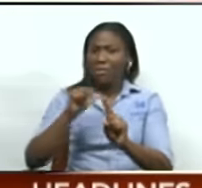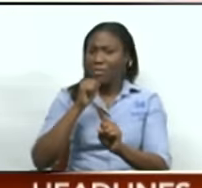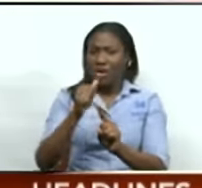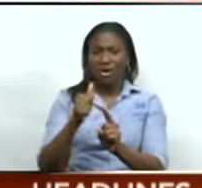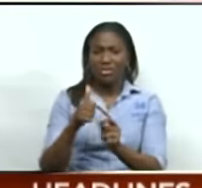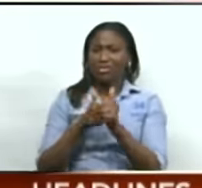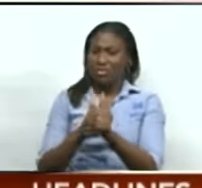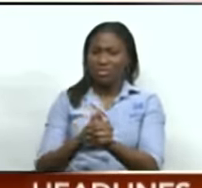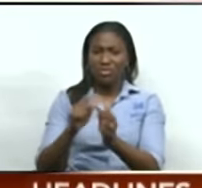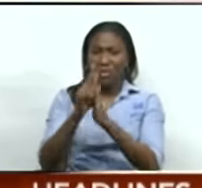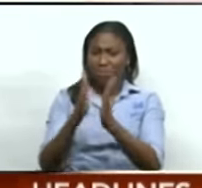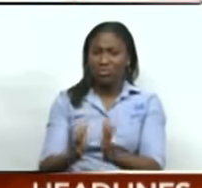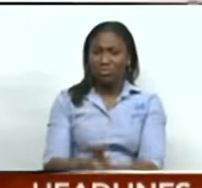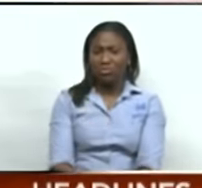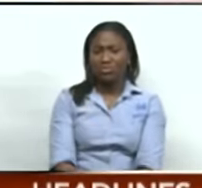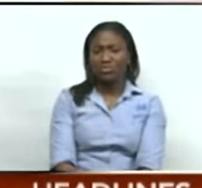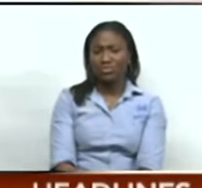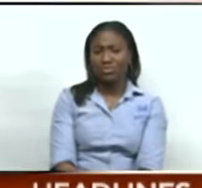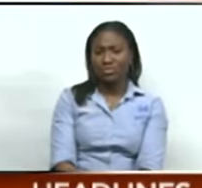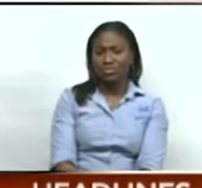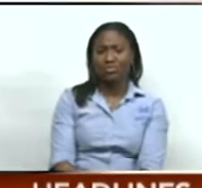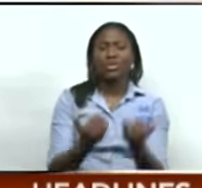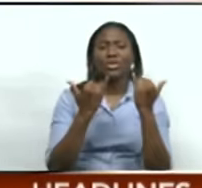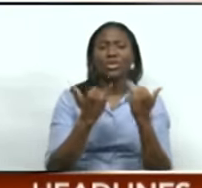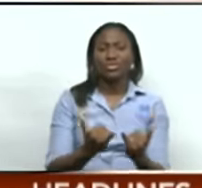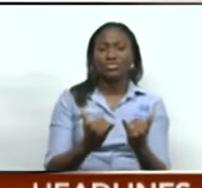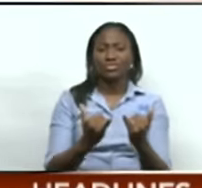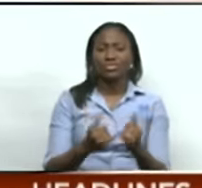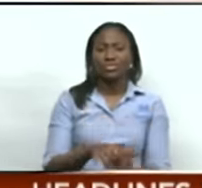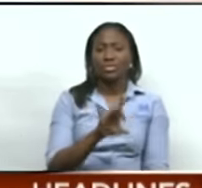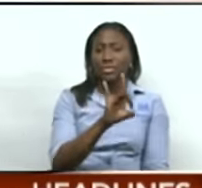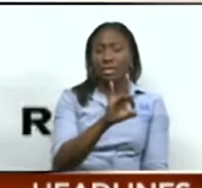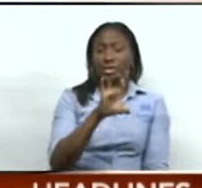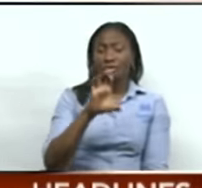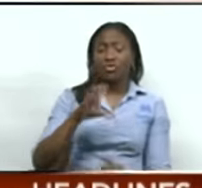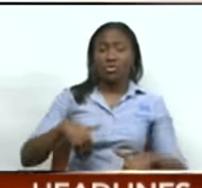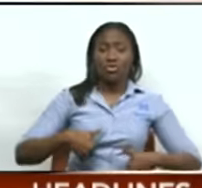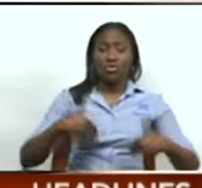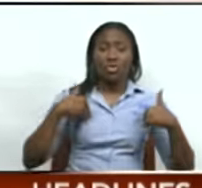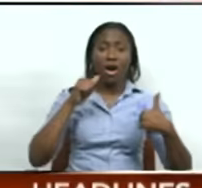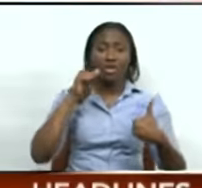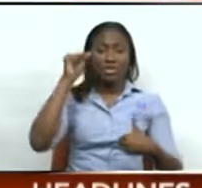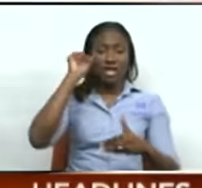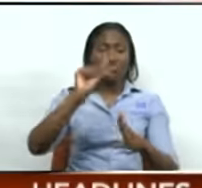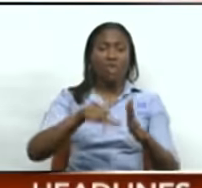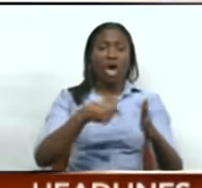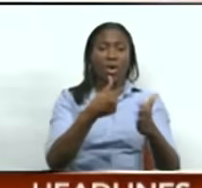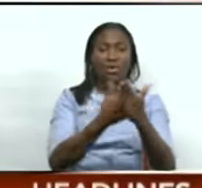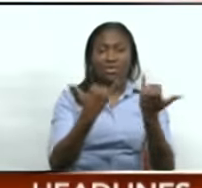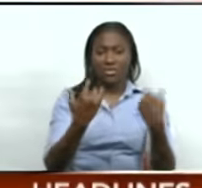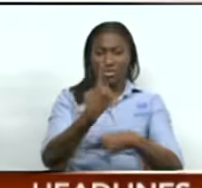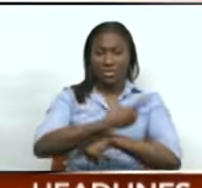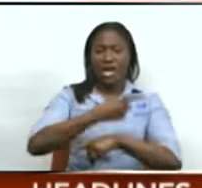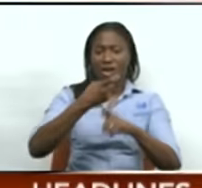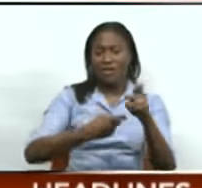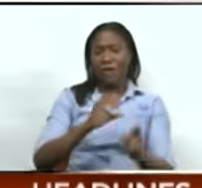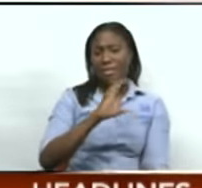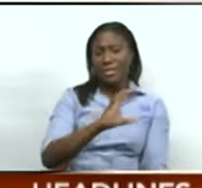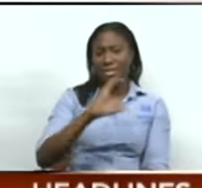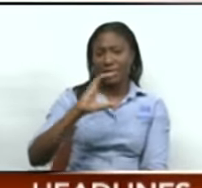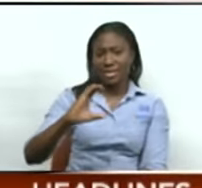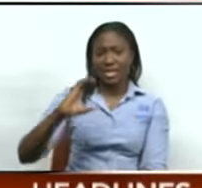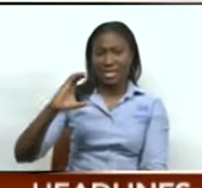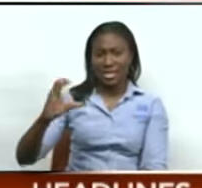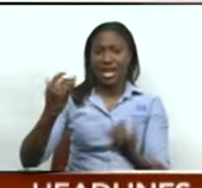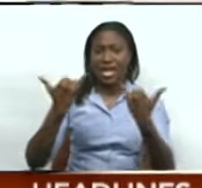as his defence. Now to some other news. Over 800 young adults graduated today from the Civilian Conservation Corps and are now